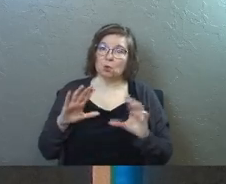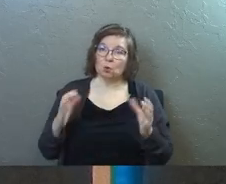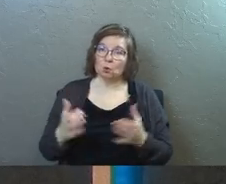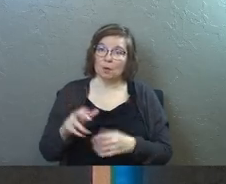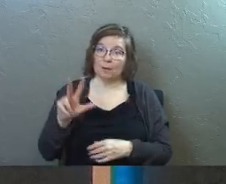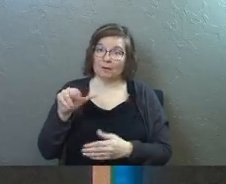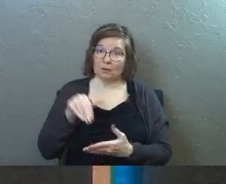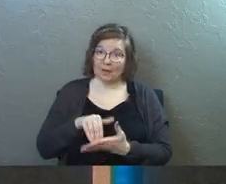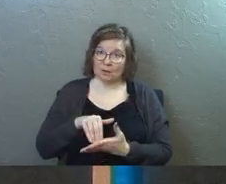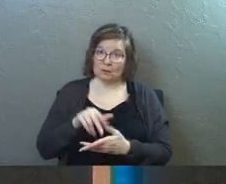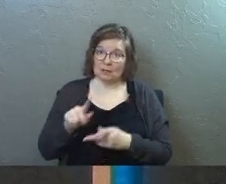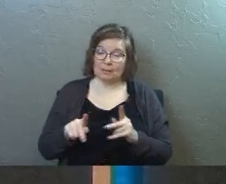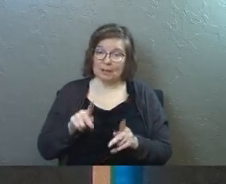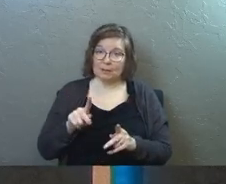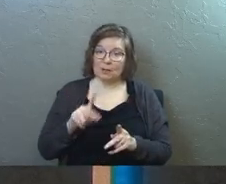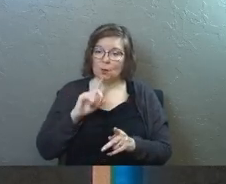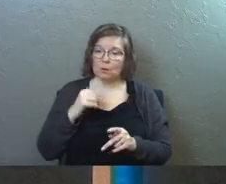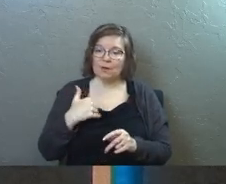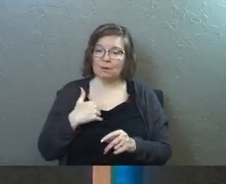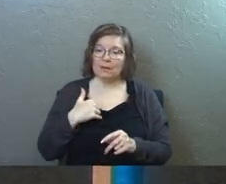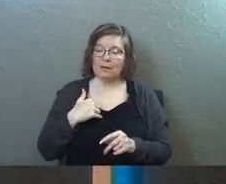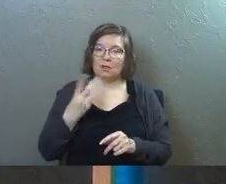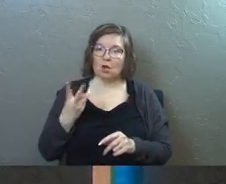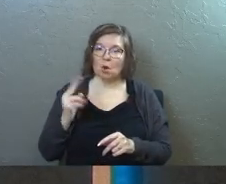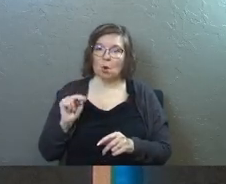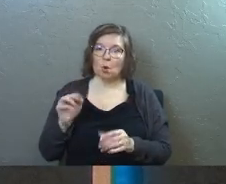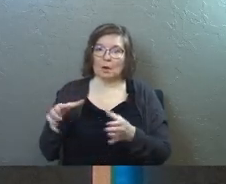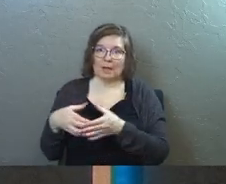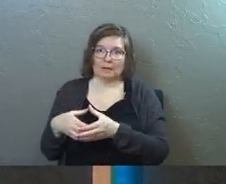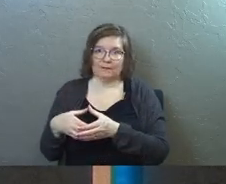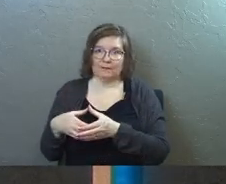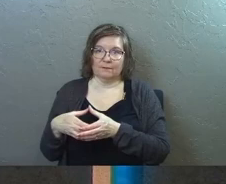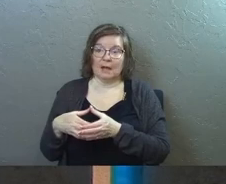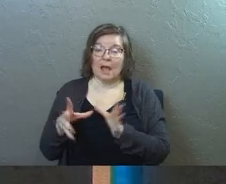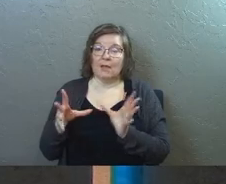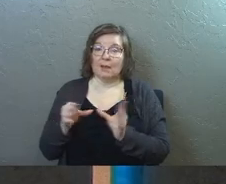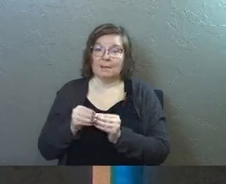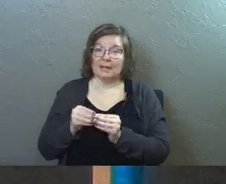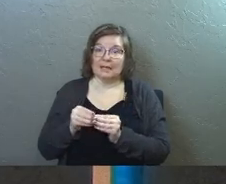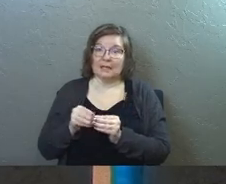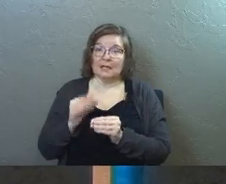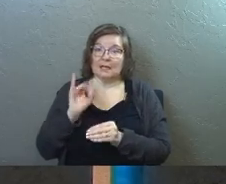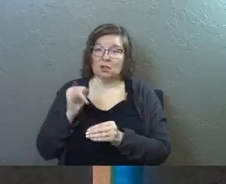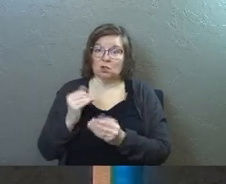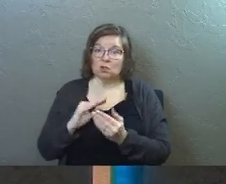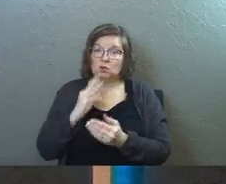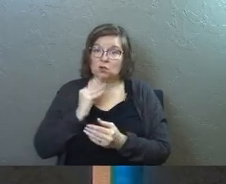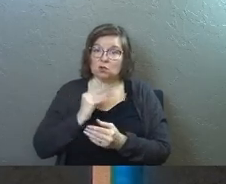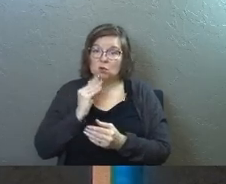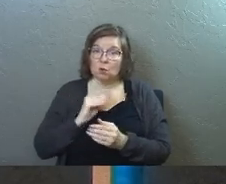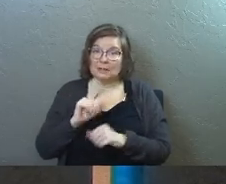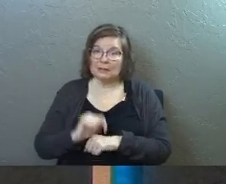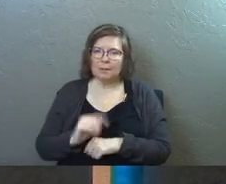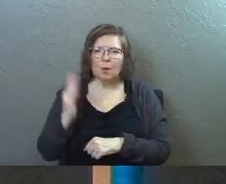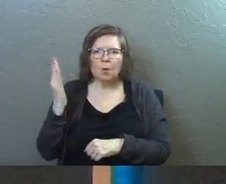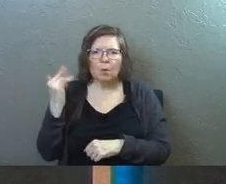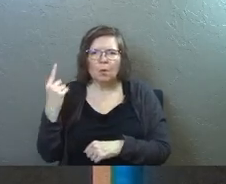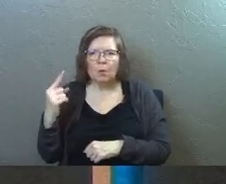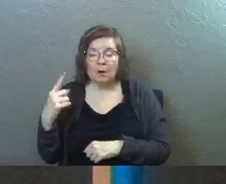group of 3,000 people would have been their own collective and they're meeting in the Jewish temple. Why?